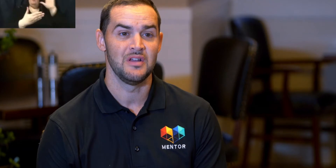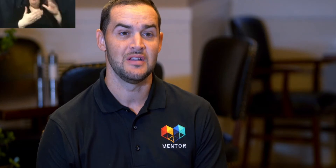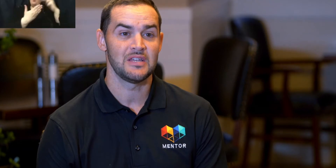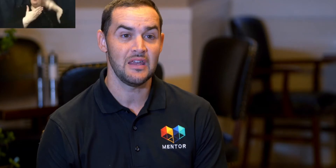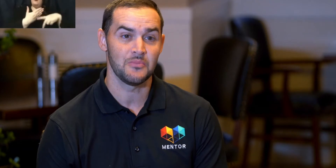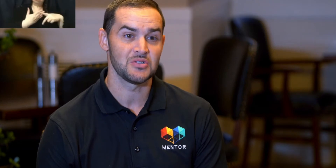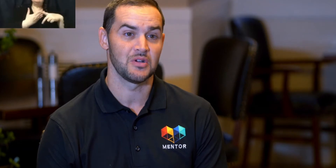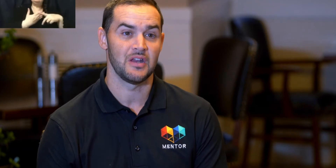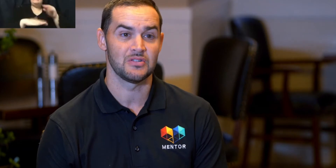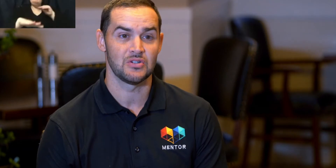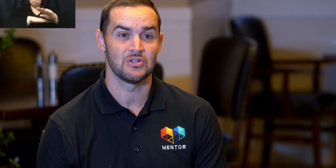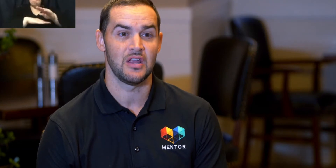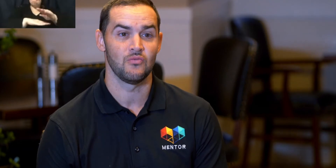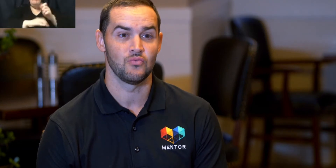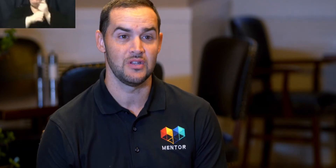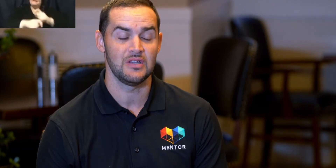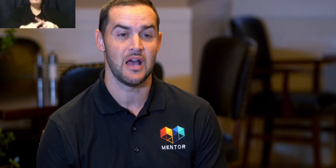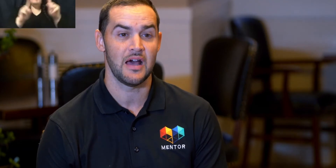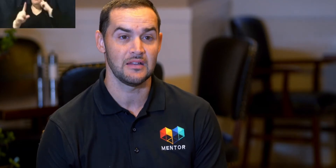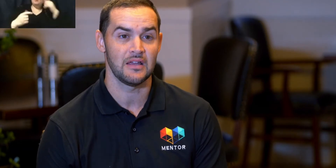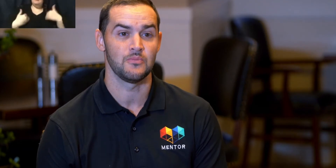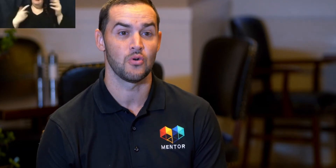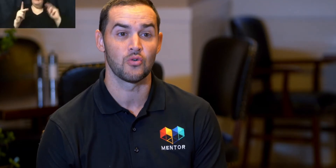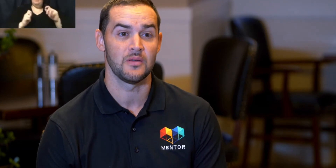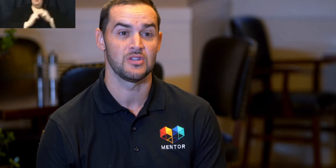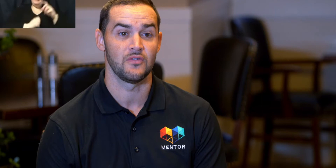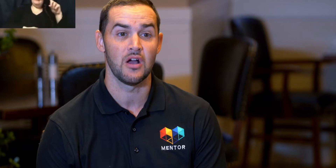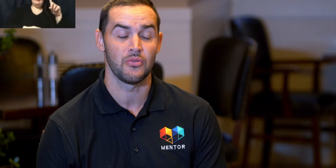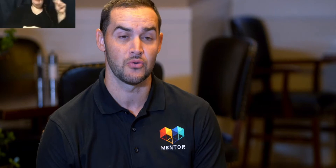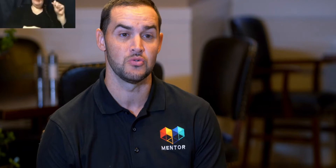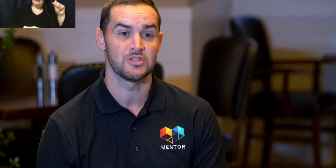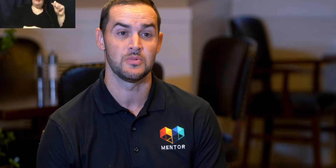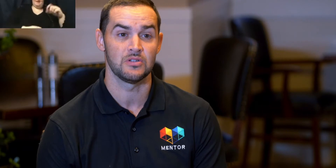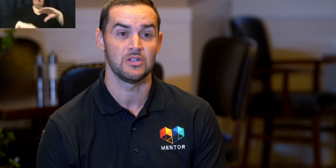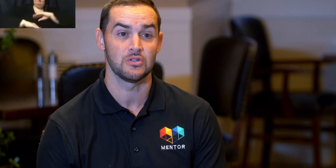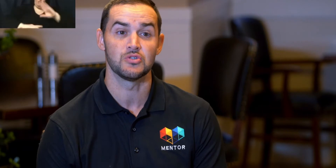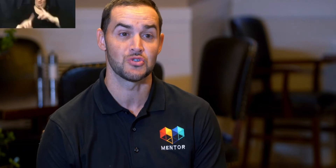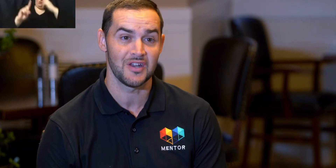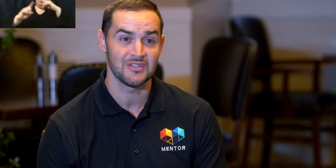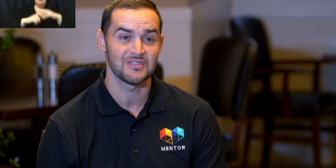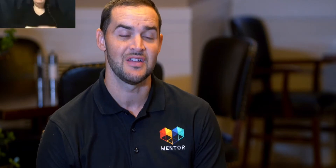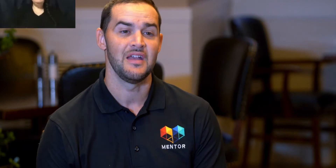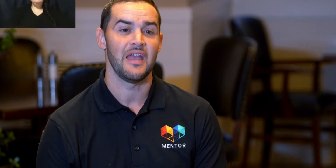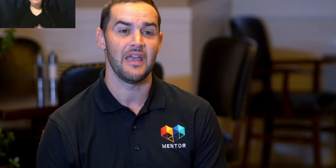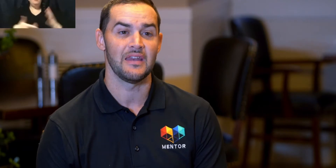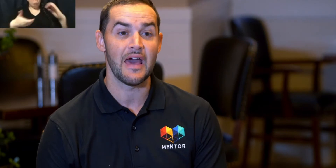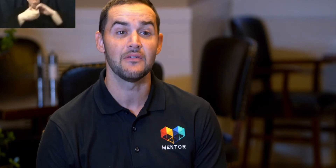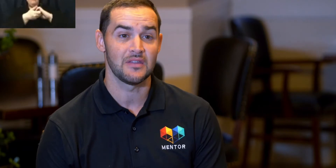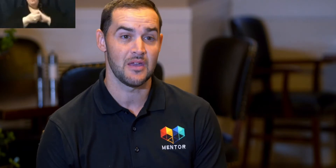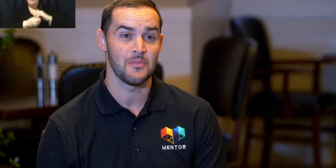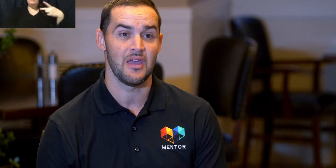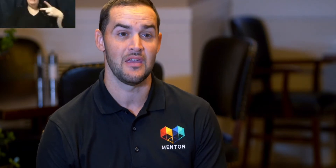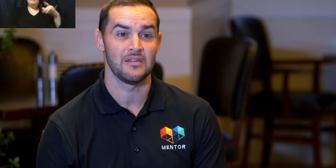take the mentoring connector and really highlight programs that have gone through disability inclusion trainings and